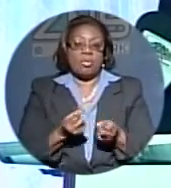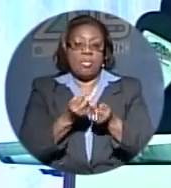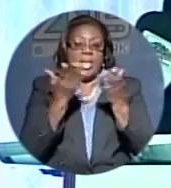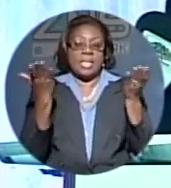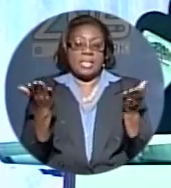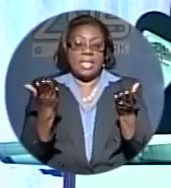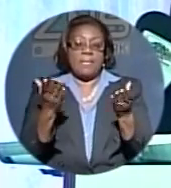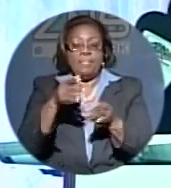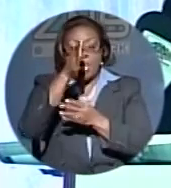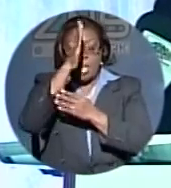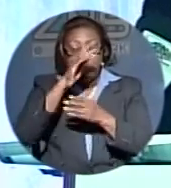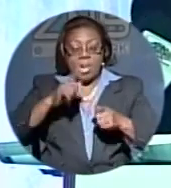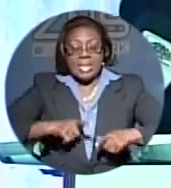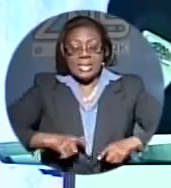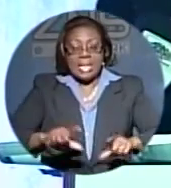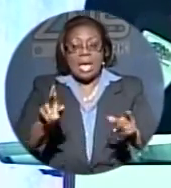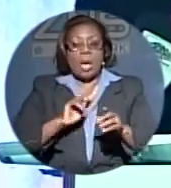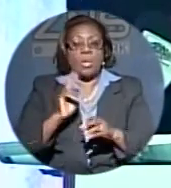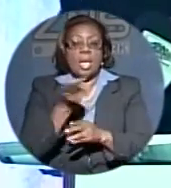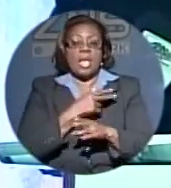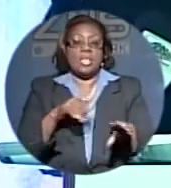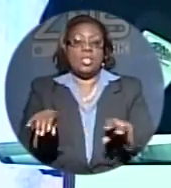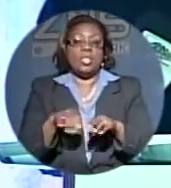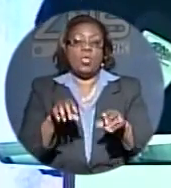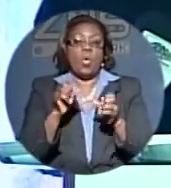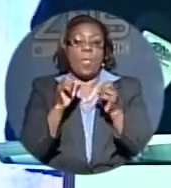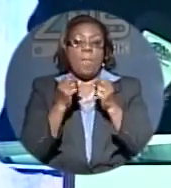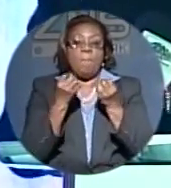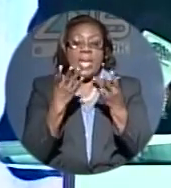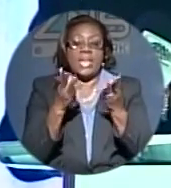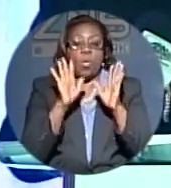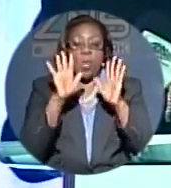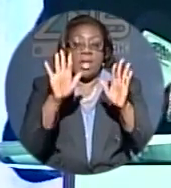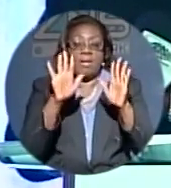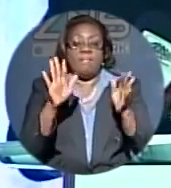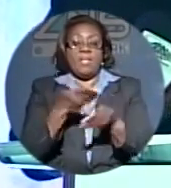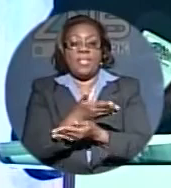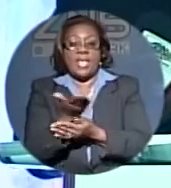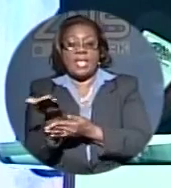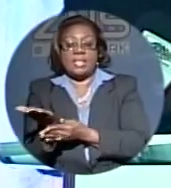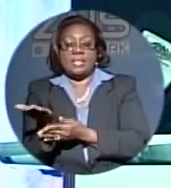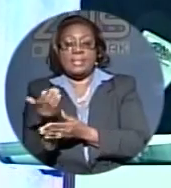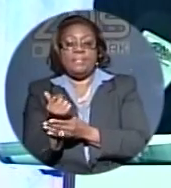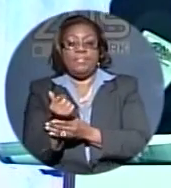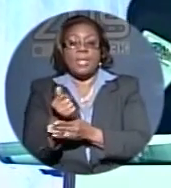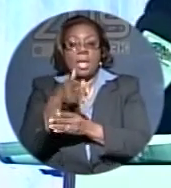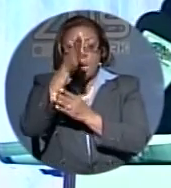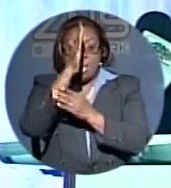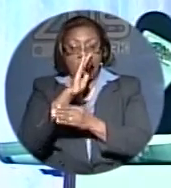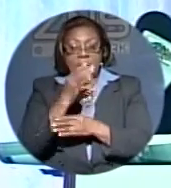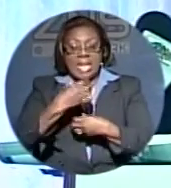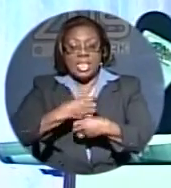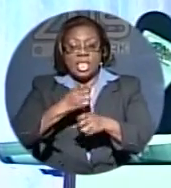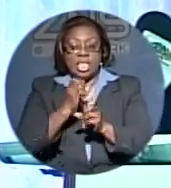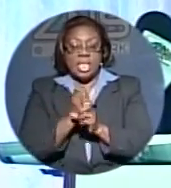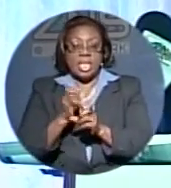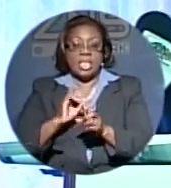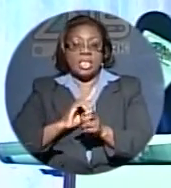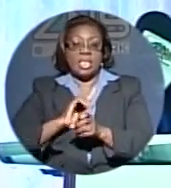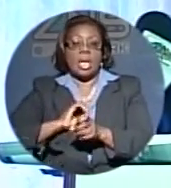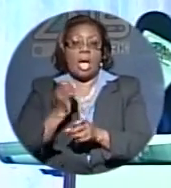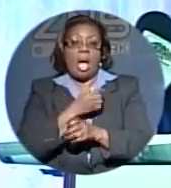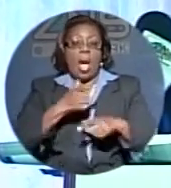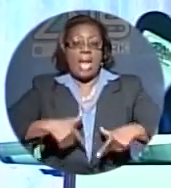God has allowed us to do many wonderful things. God has changed our